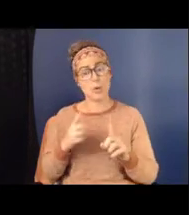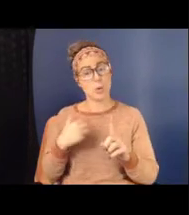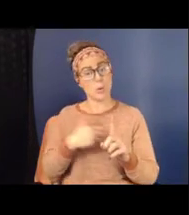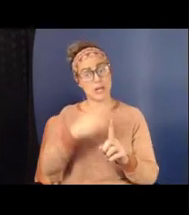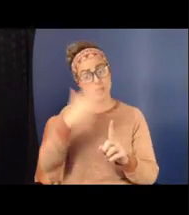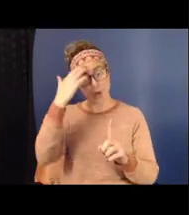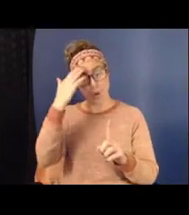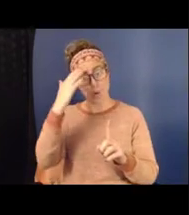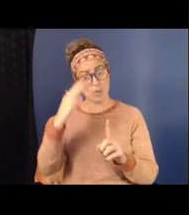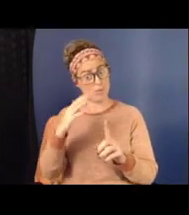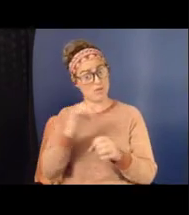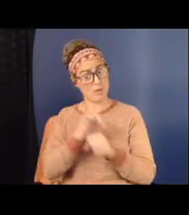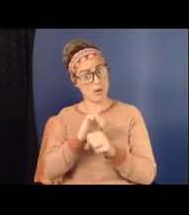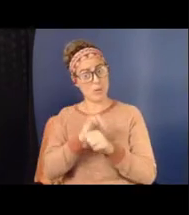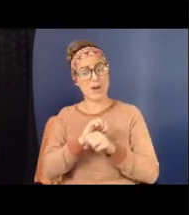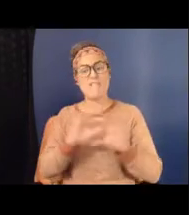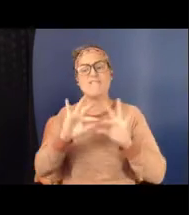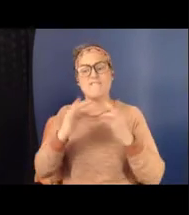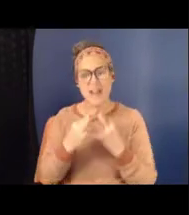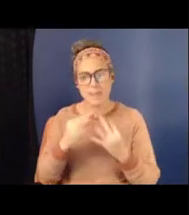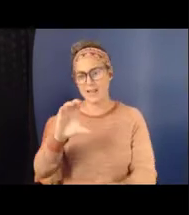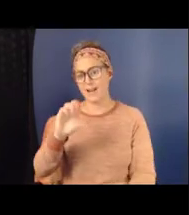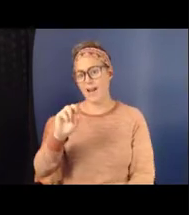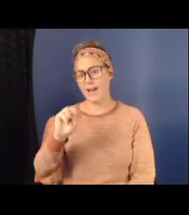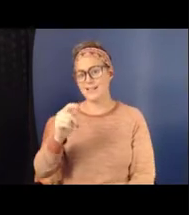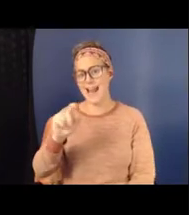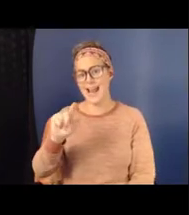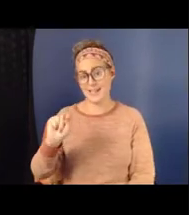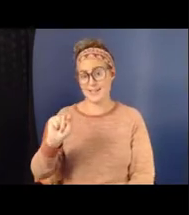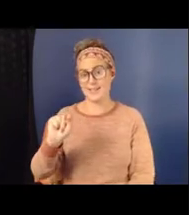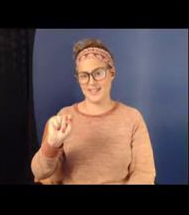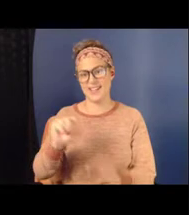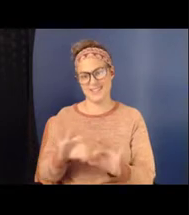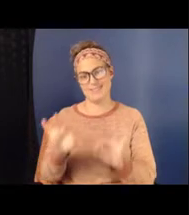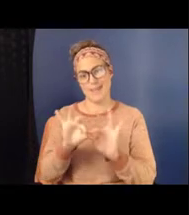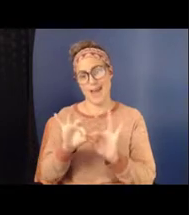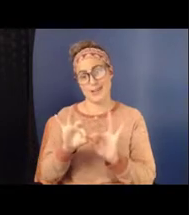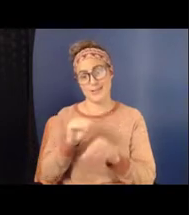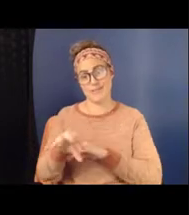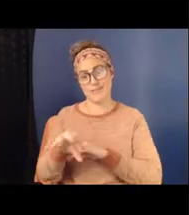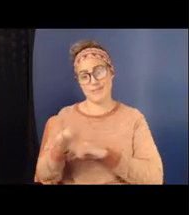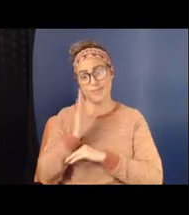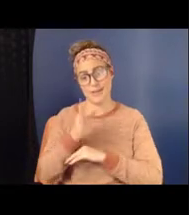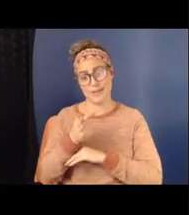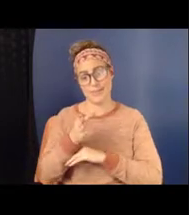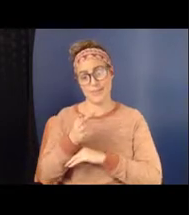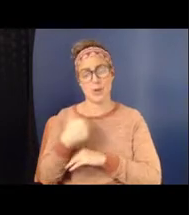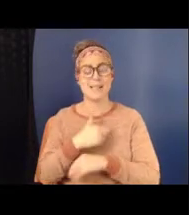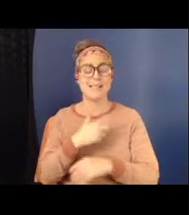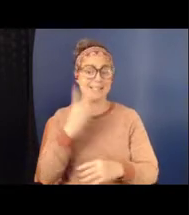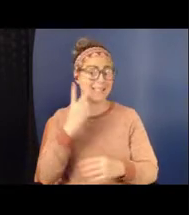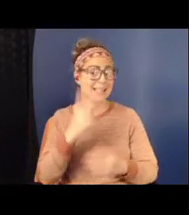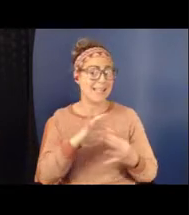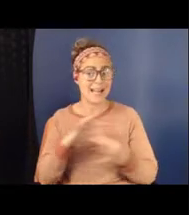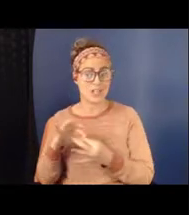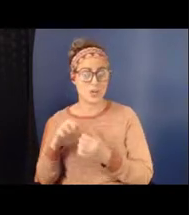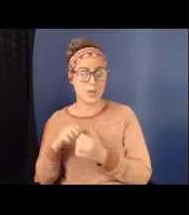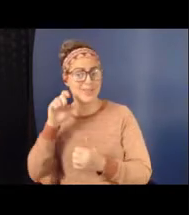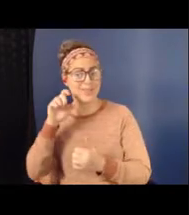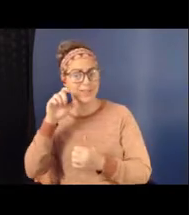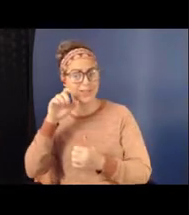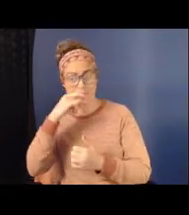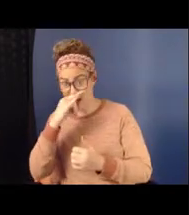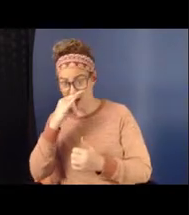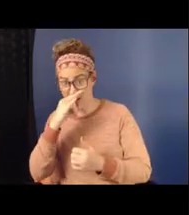Everyone's probably shaking their head. Absolutely, it matters. So, we do see a connection between child abuse, exposure to domestic violence,